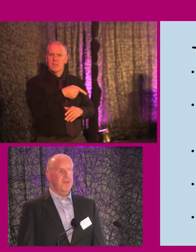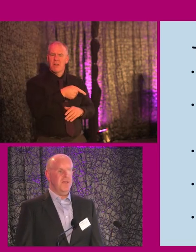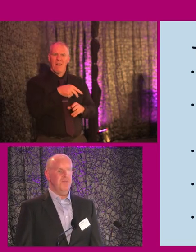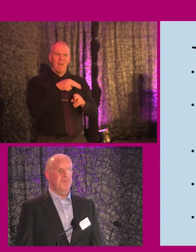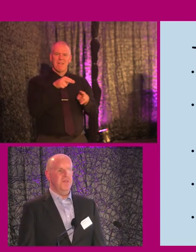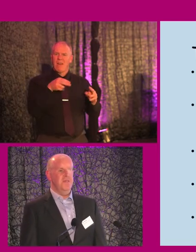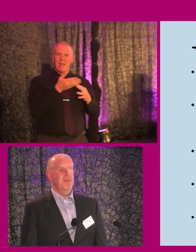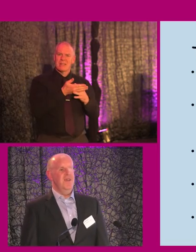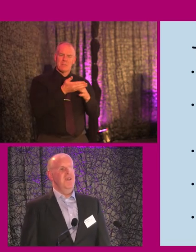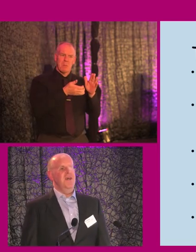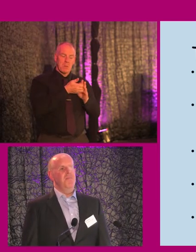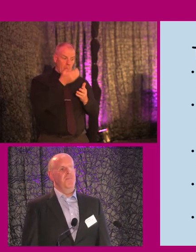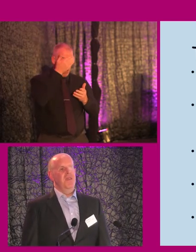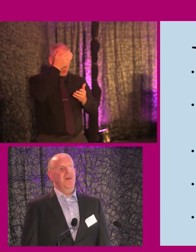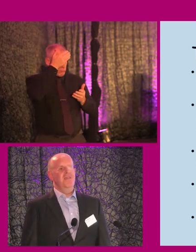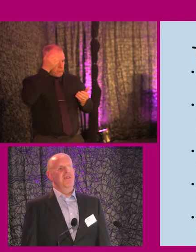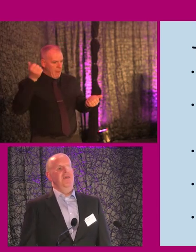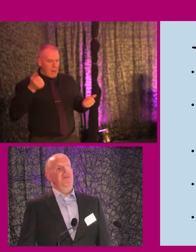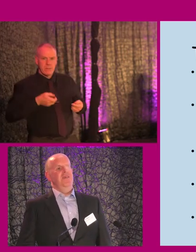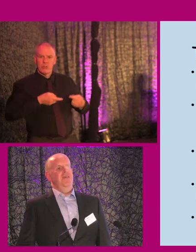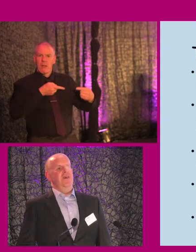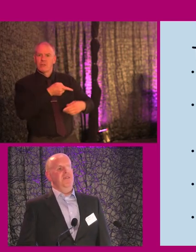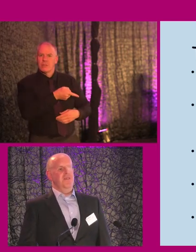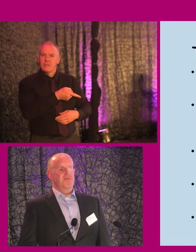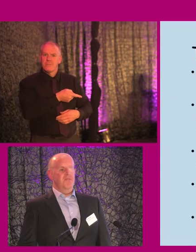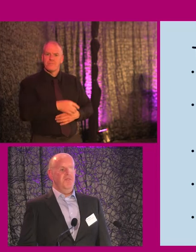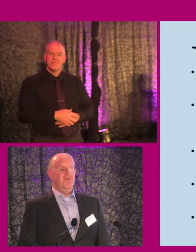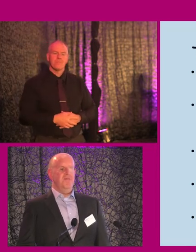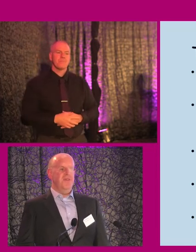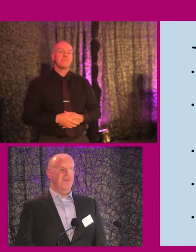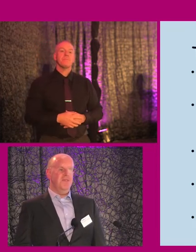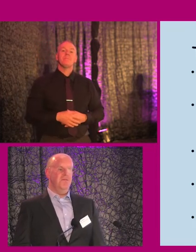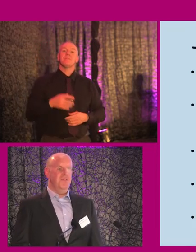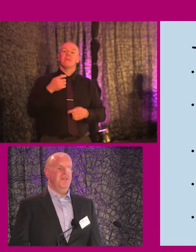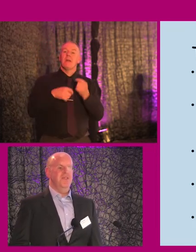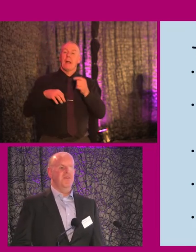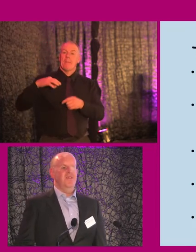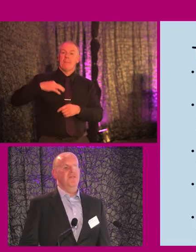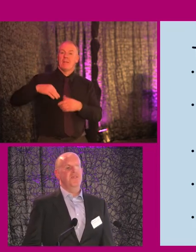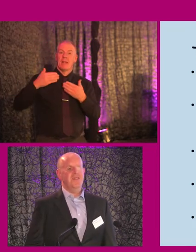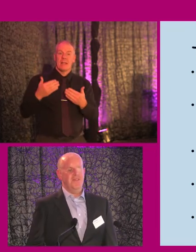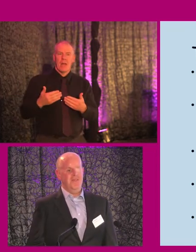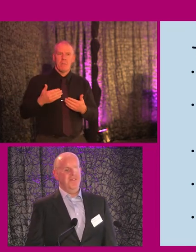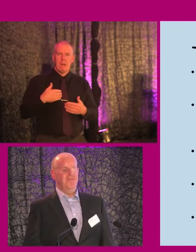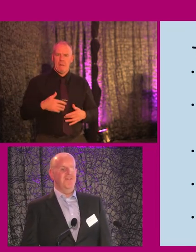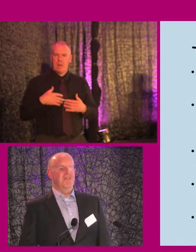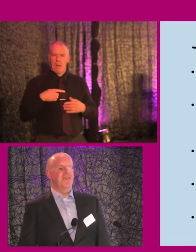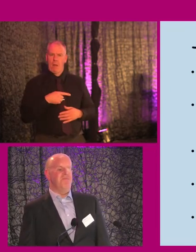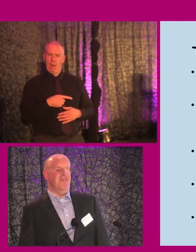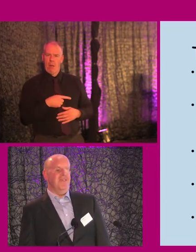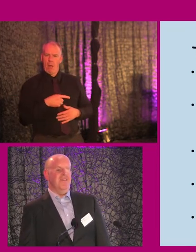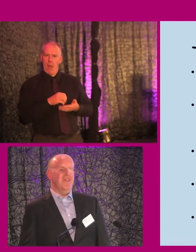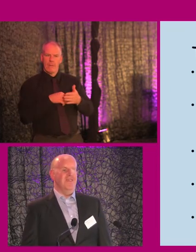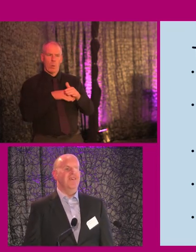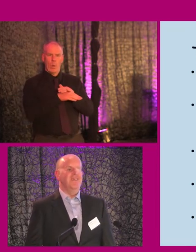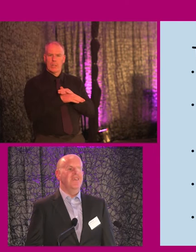non-accessible buildings. And as a kind of an upshot from that, kind of do a little bit kind of resent having to go into buildings that aren't